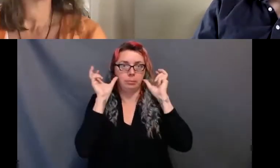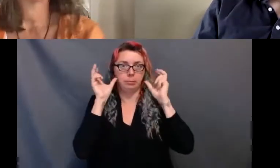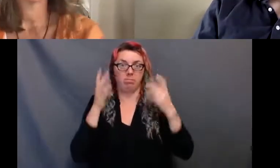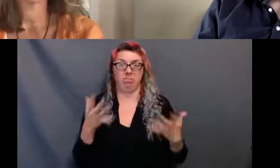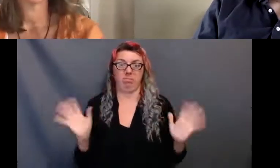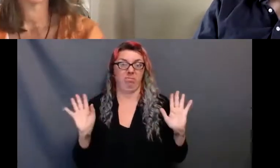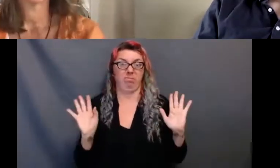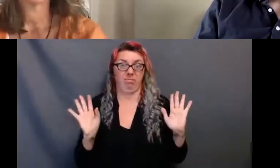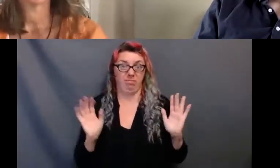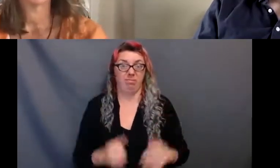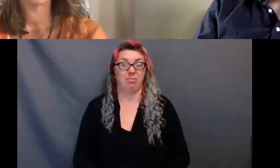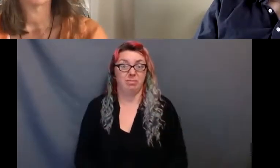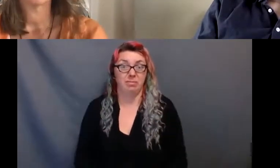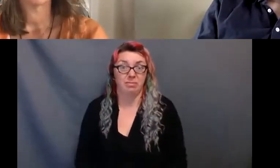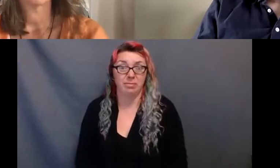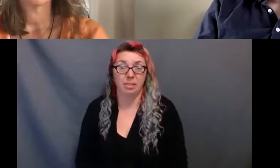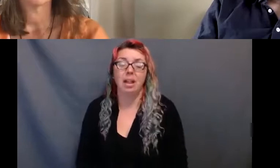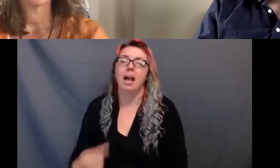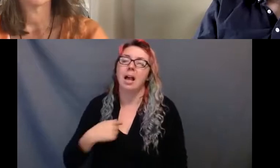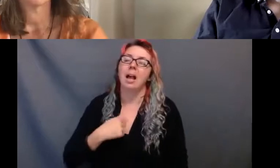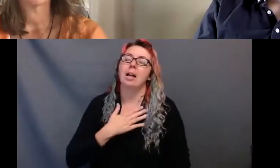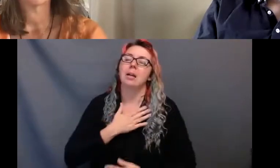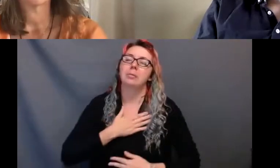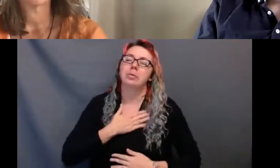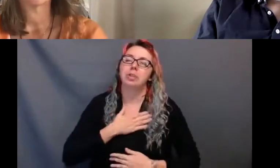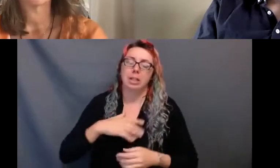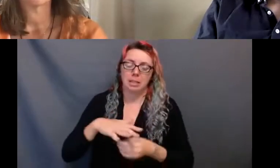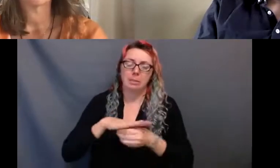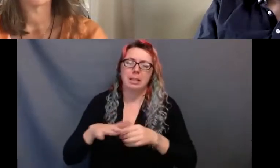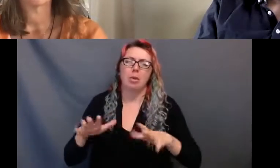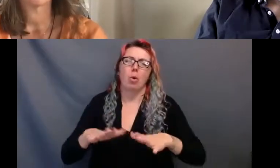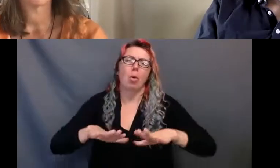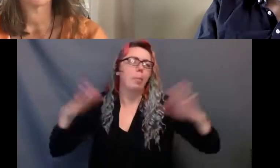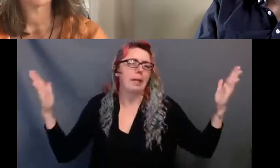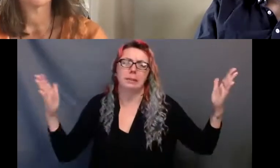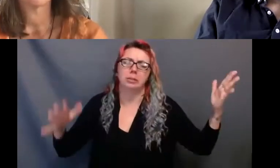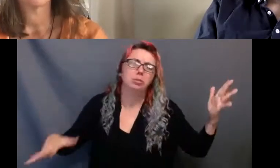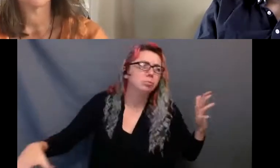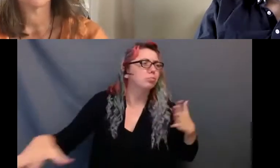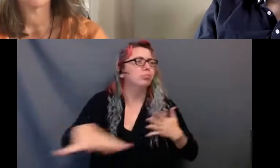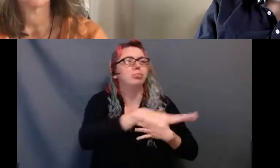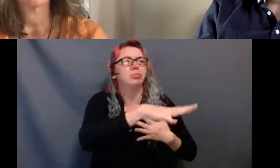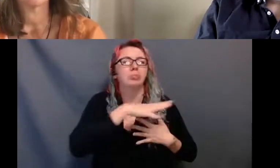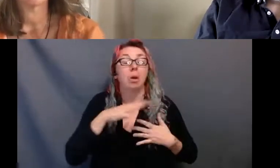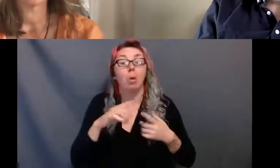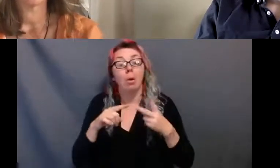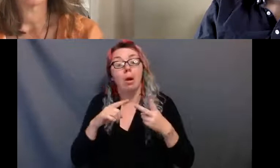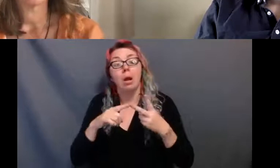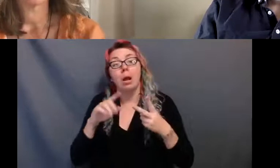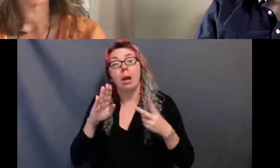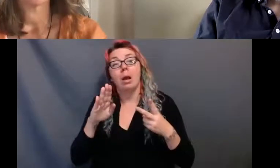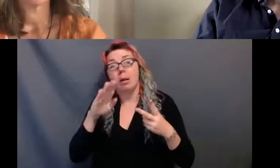I really appreciate open spaces and black box theaters where you can configure the space to your